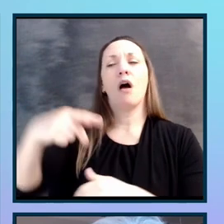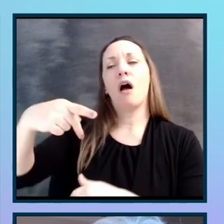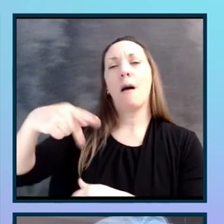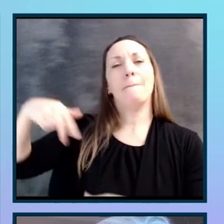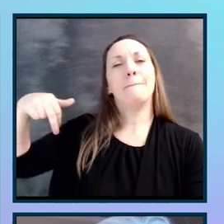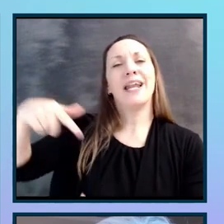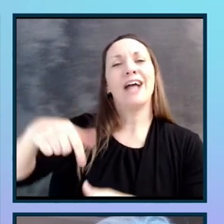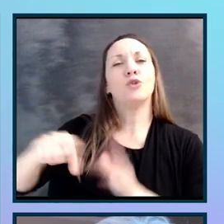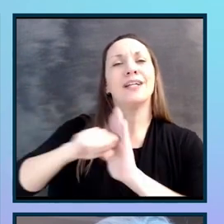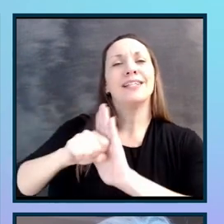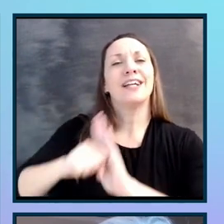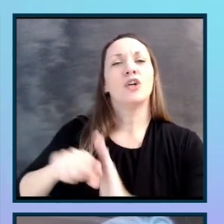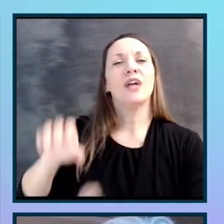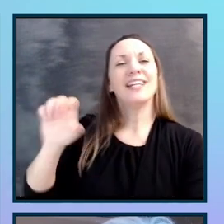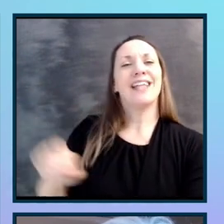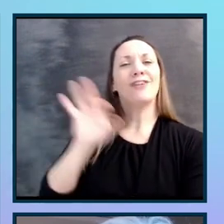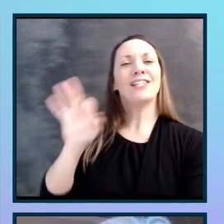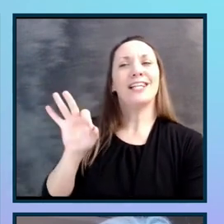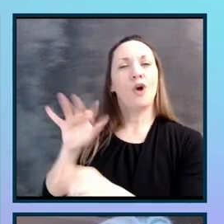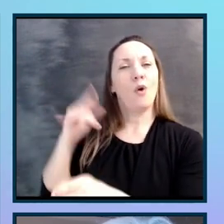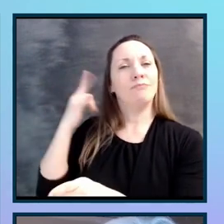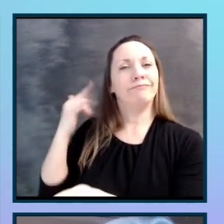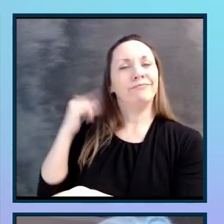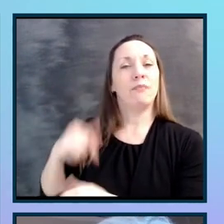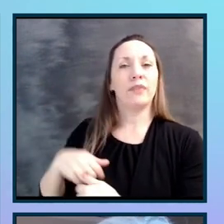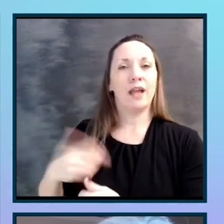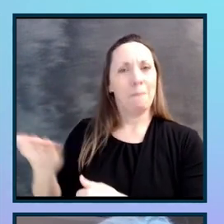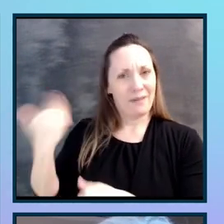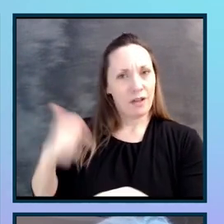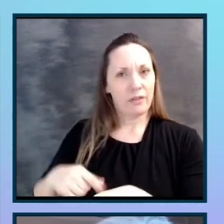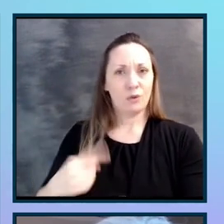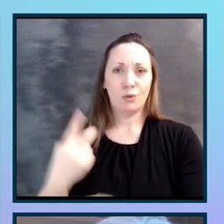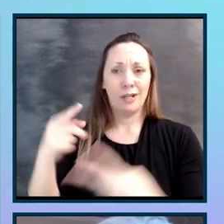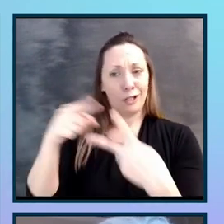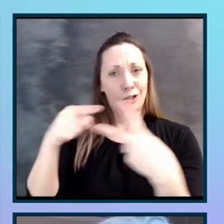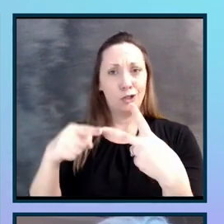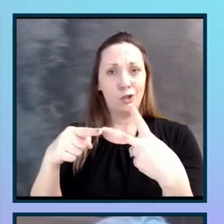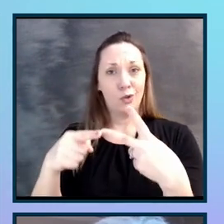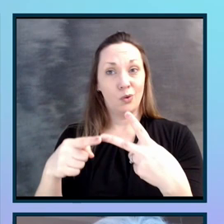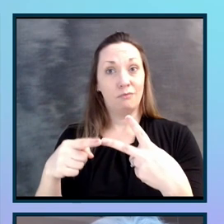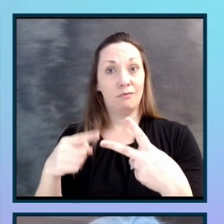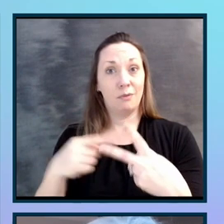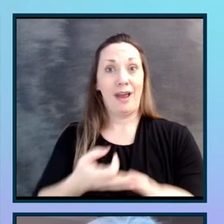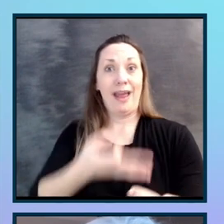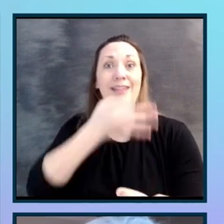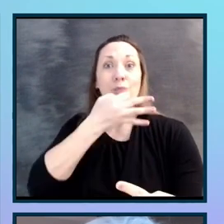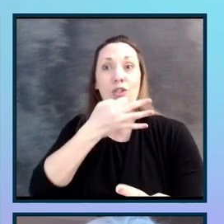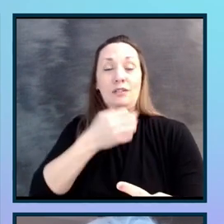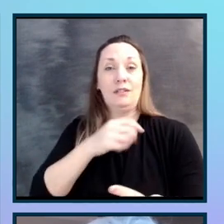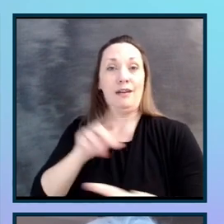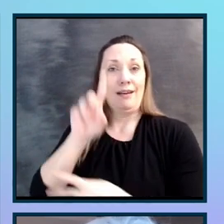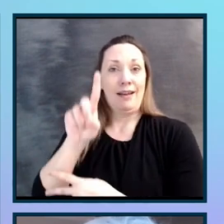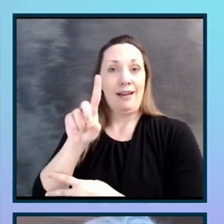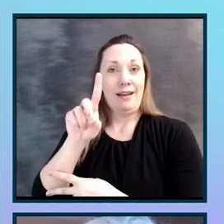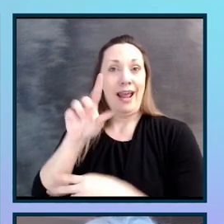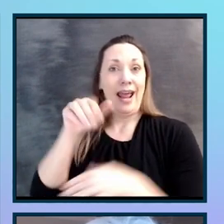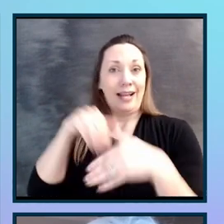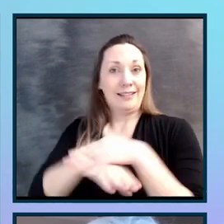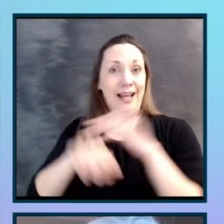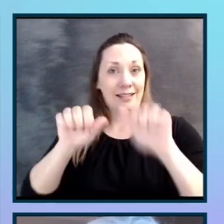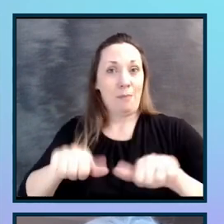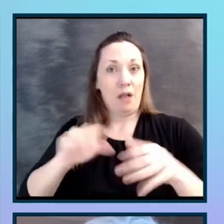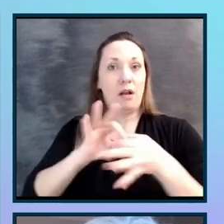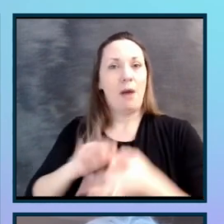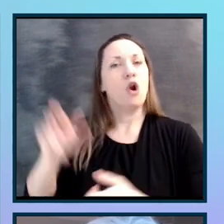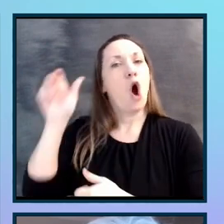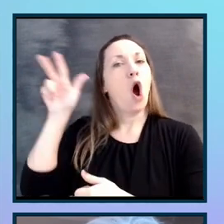with San Francisco. So at the time, there were really two primary experts in accessibility about audible prescription